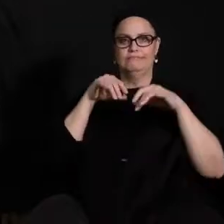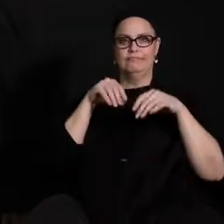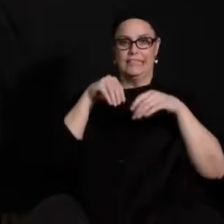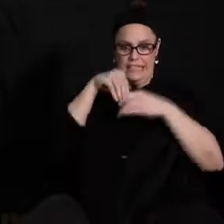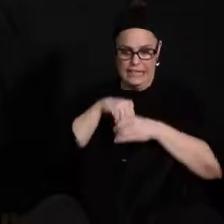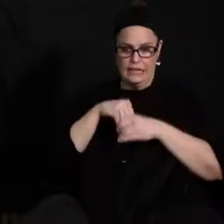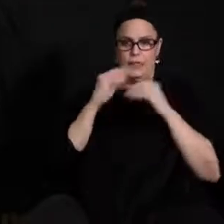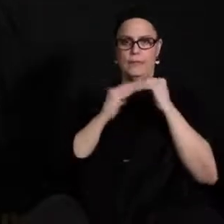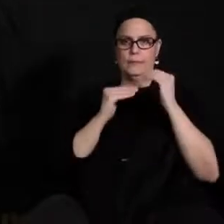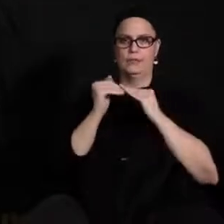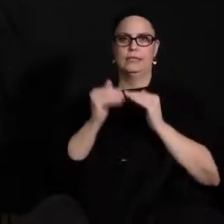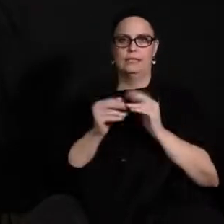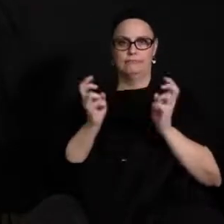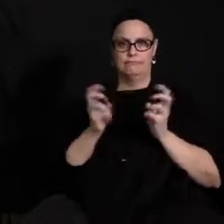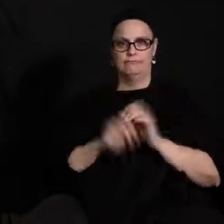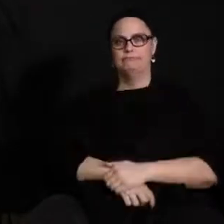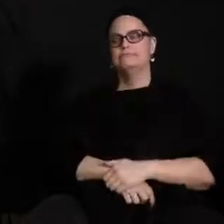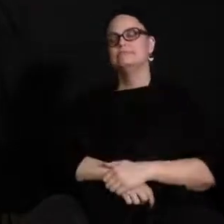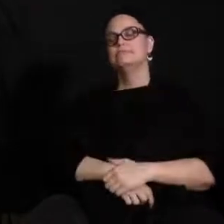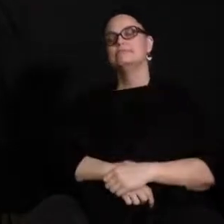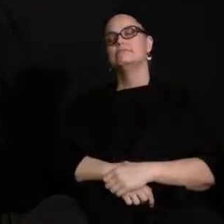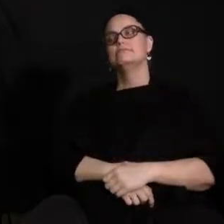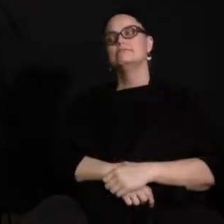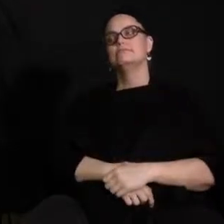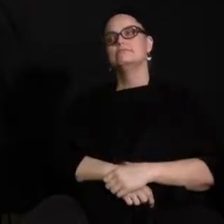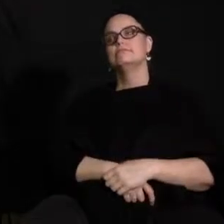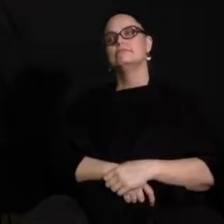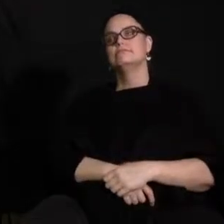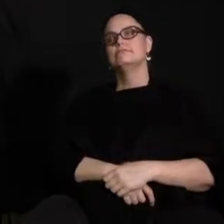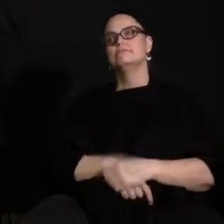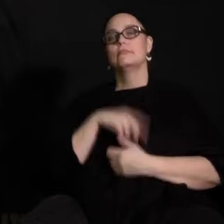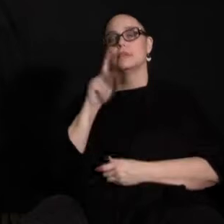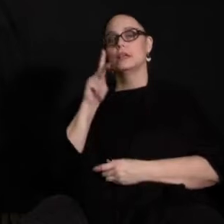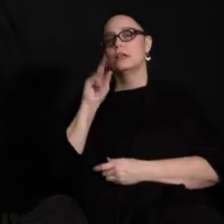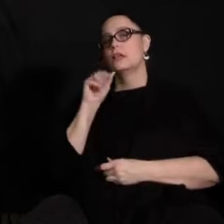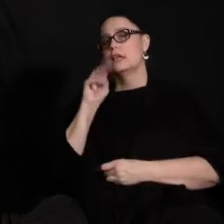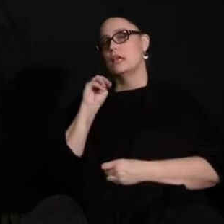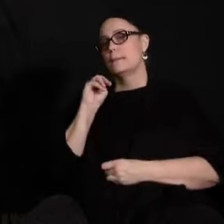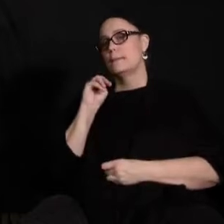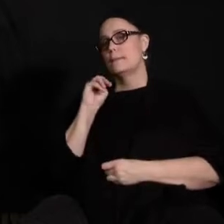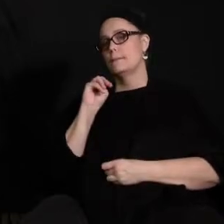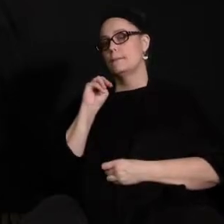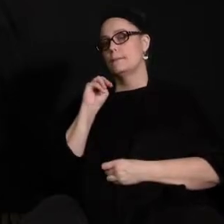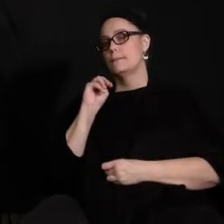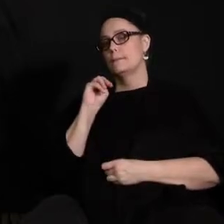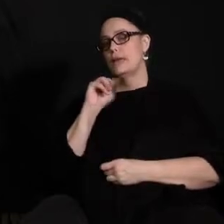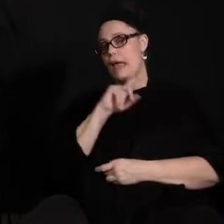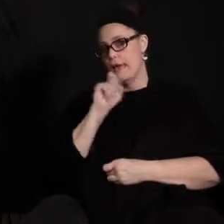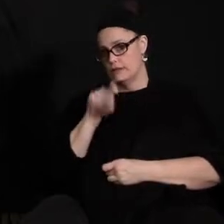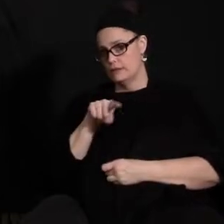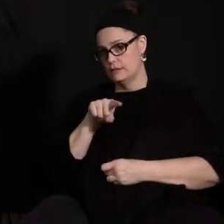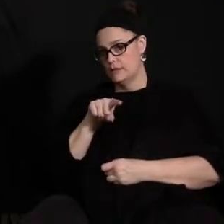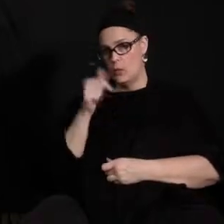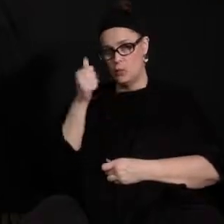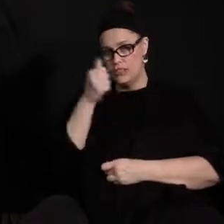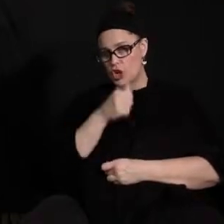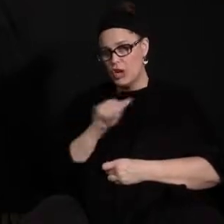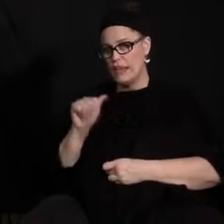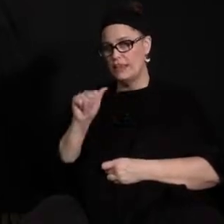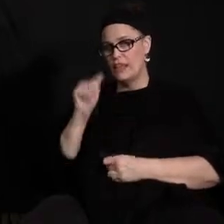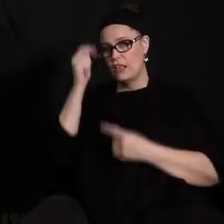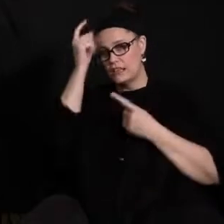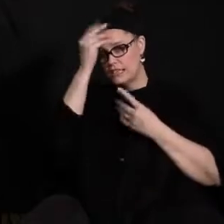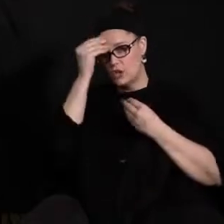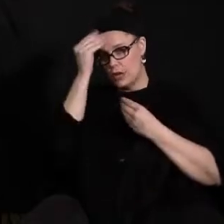um you next question from uh kim nichols where is there any consideration of a hybrid model